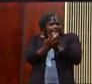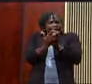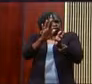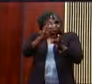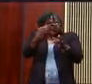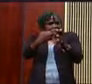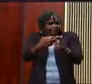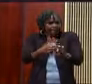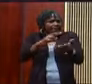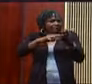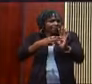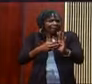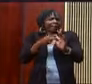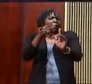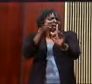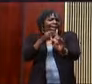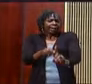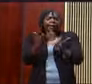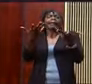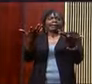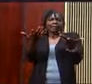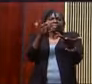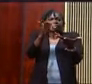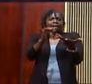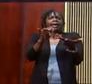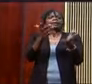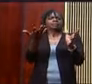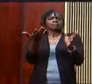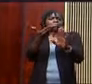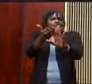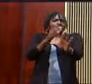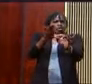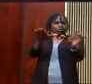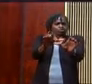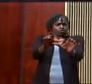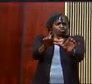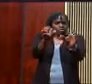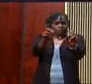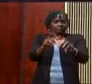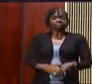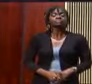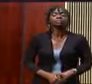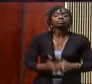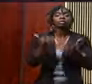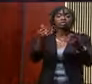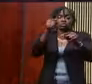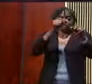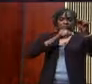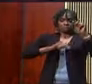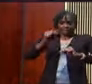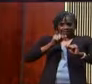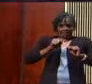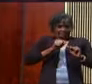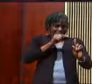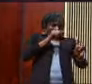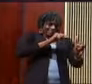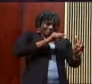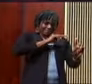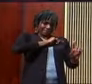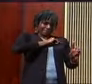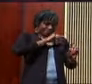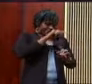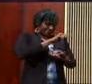Preach, Freddie Hayes. I'm doing the best I can. Watch the text. The text says that Nehemiah is in a